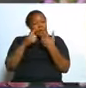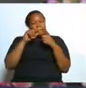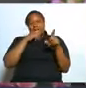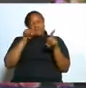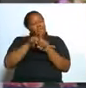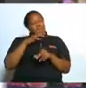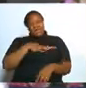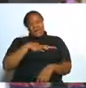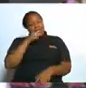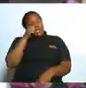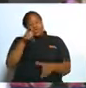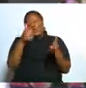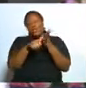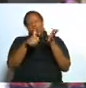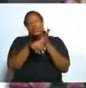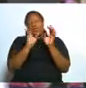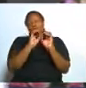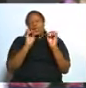not you